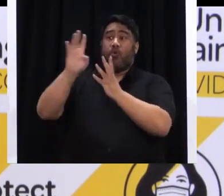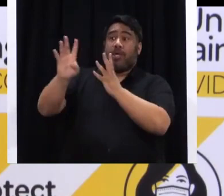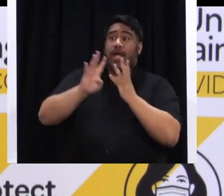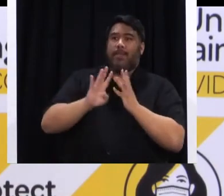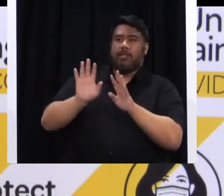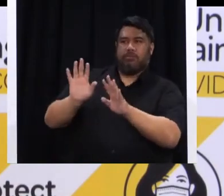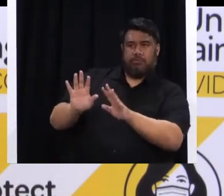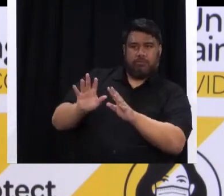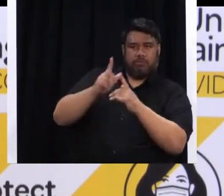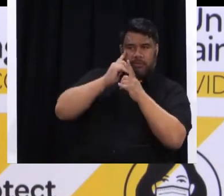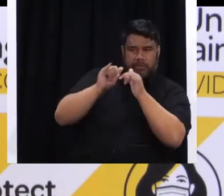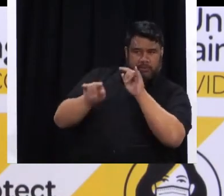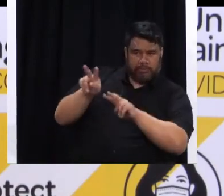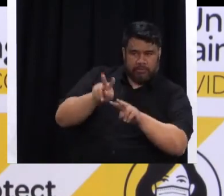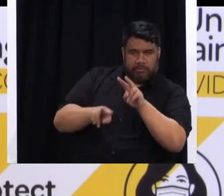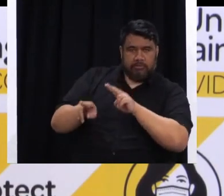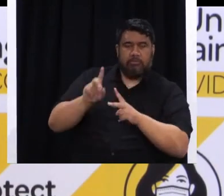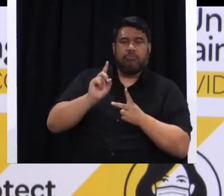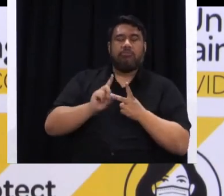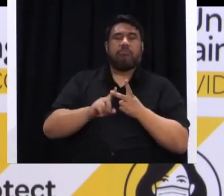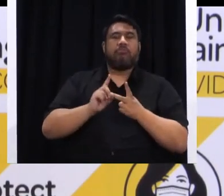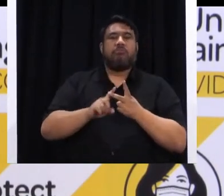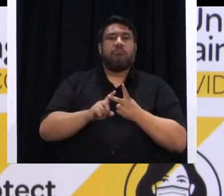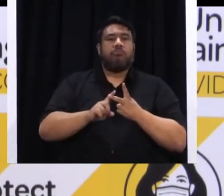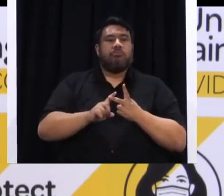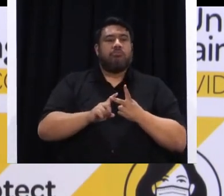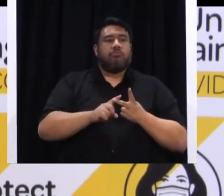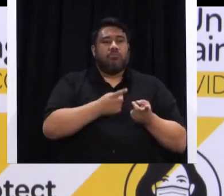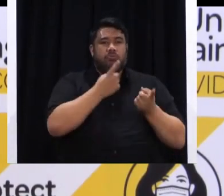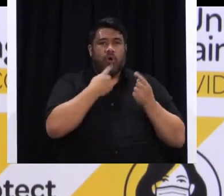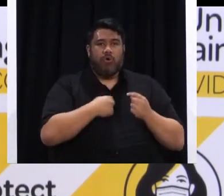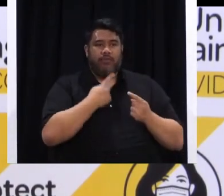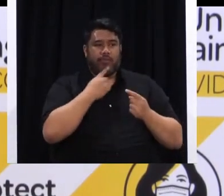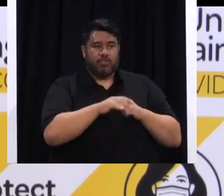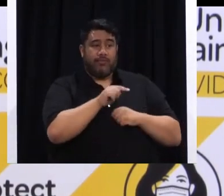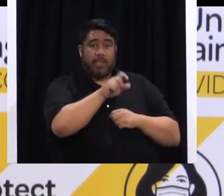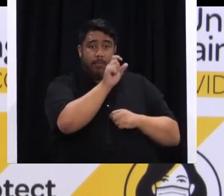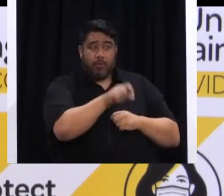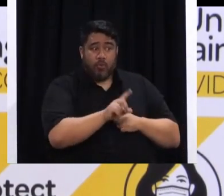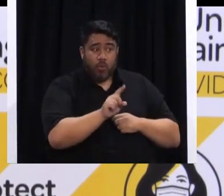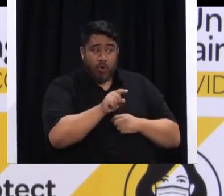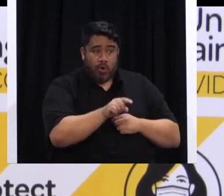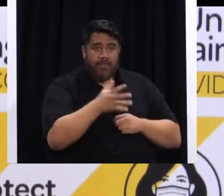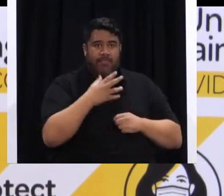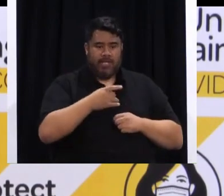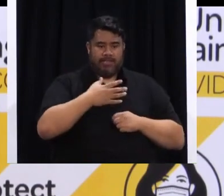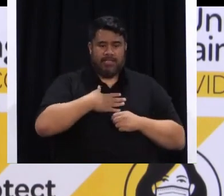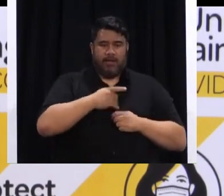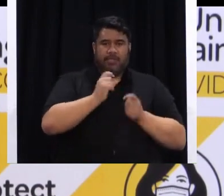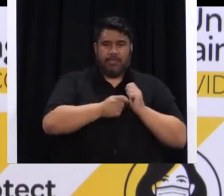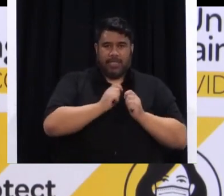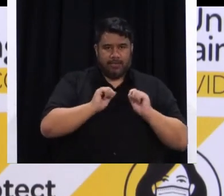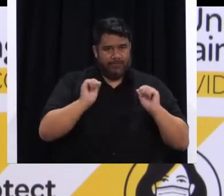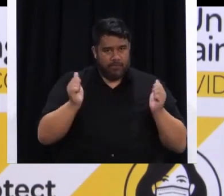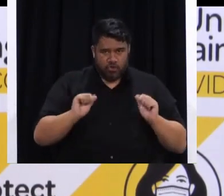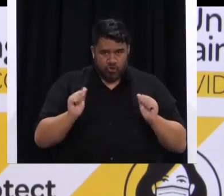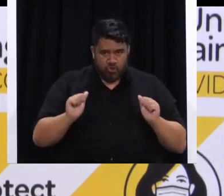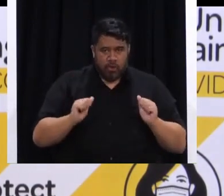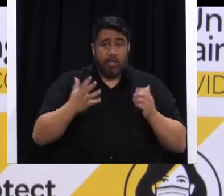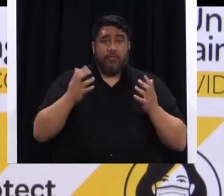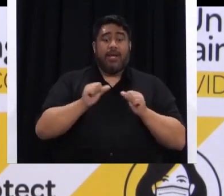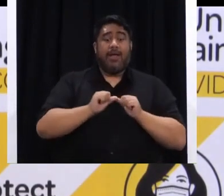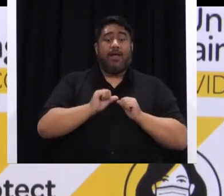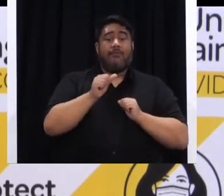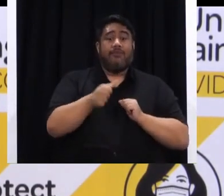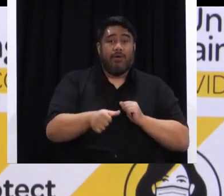symptoms that were shared with them. Then they've undertaken some testing, and, of course, in the aftermath of